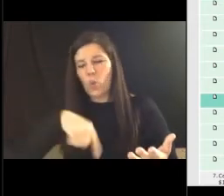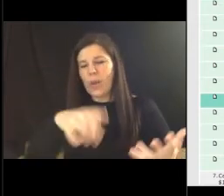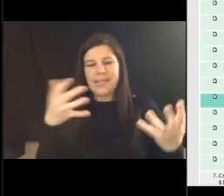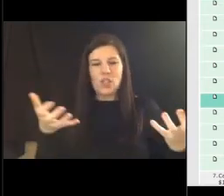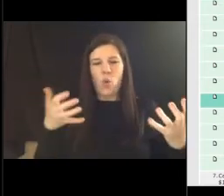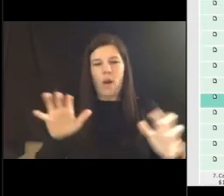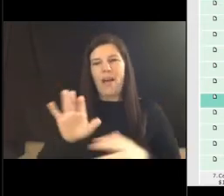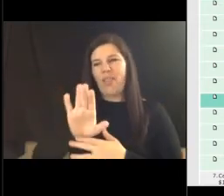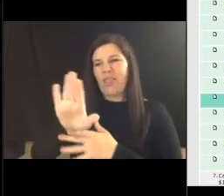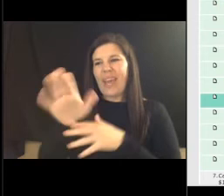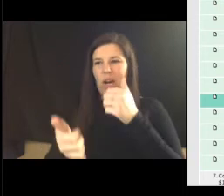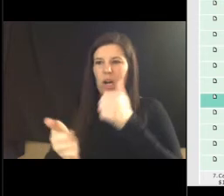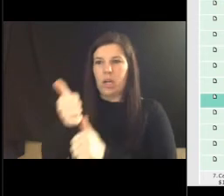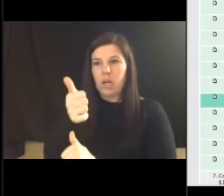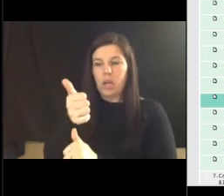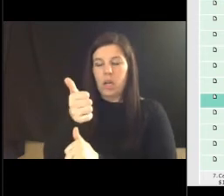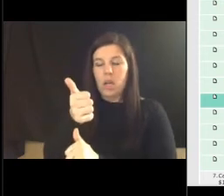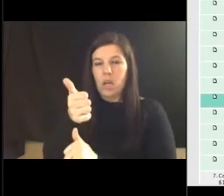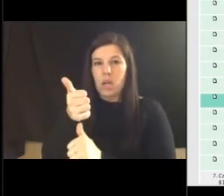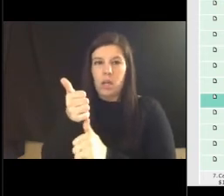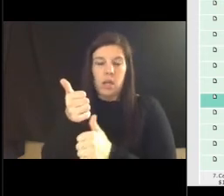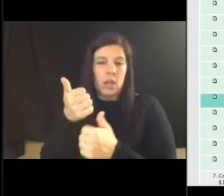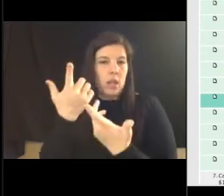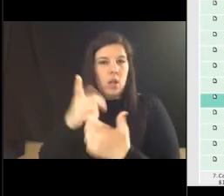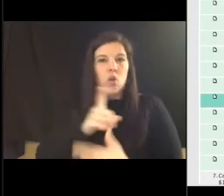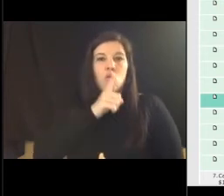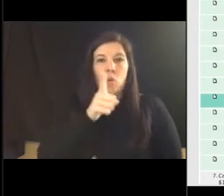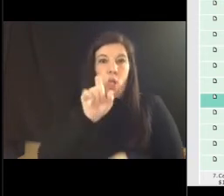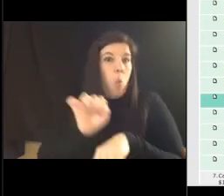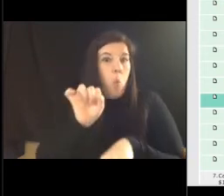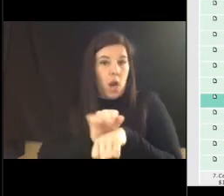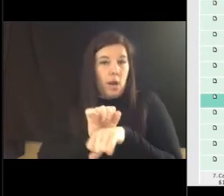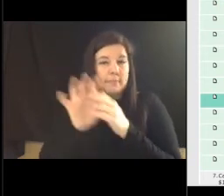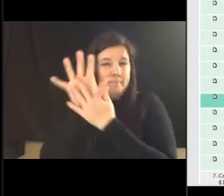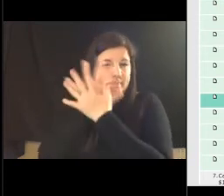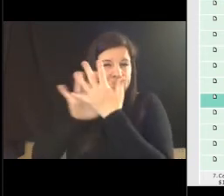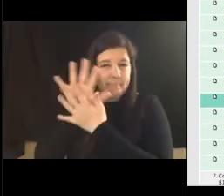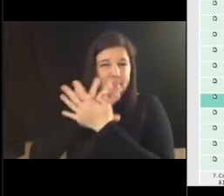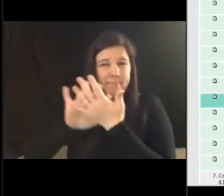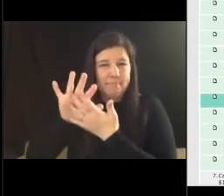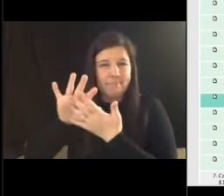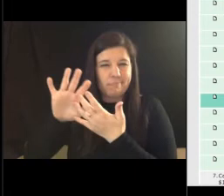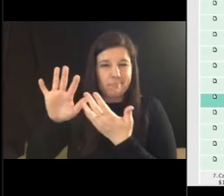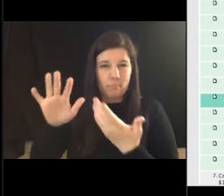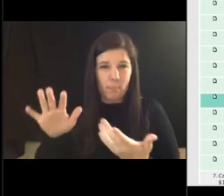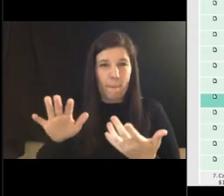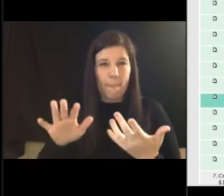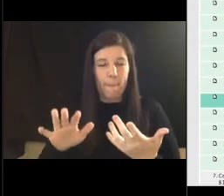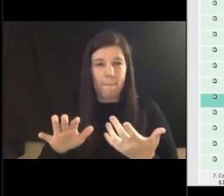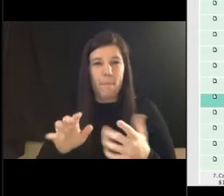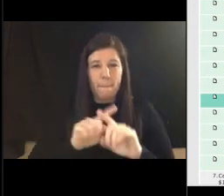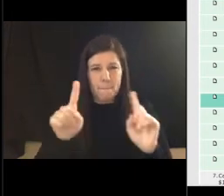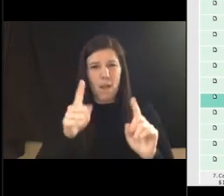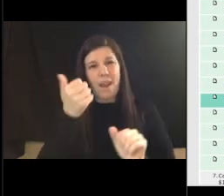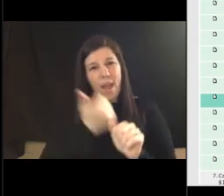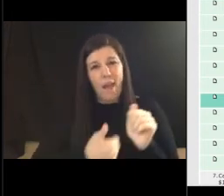muddied by what we do but we put people in a position to help and that goes for every city employee and i've seen that since i've